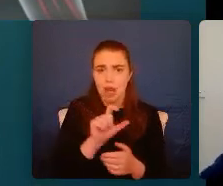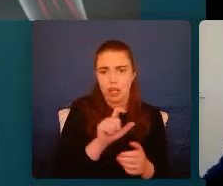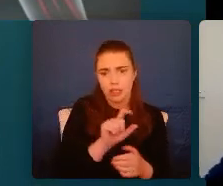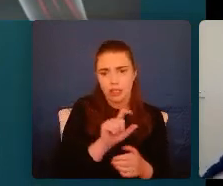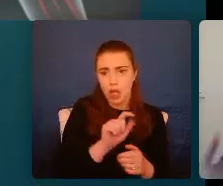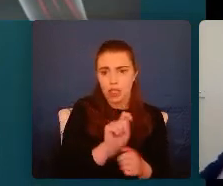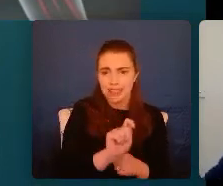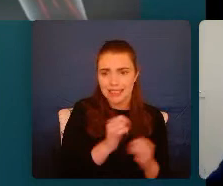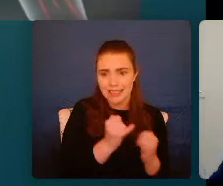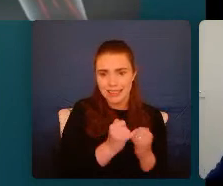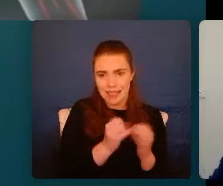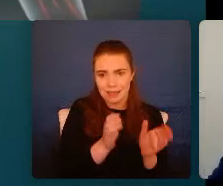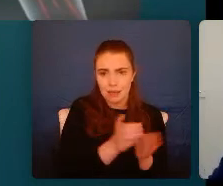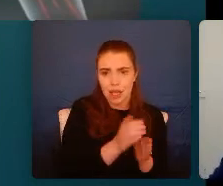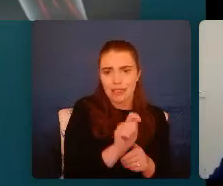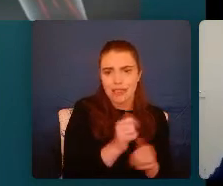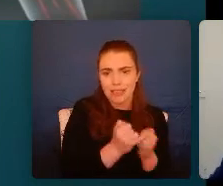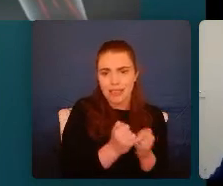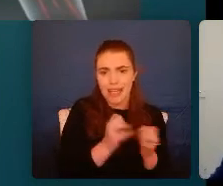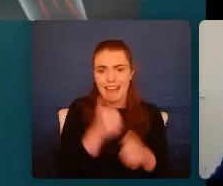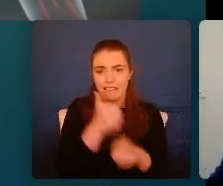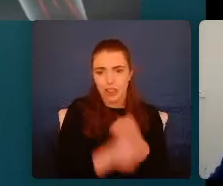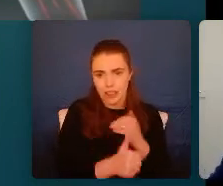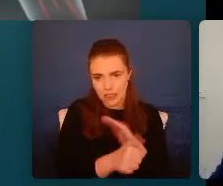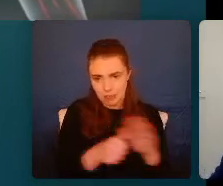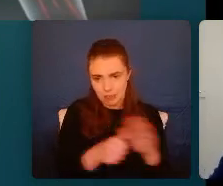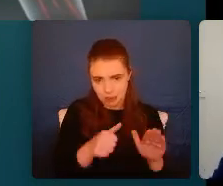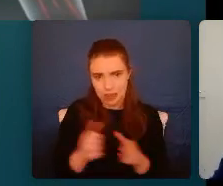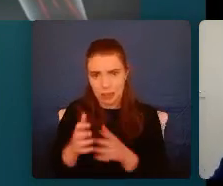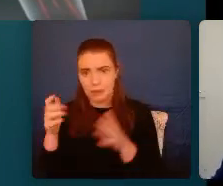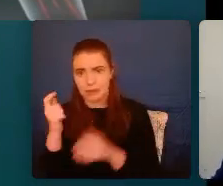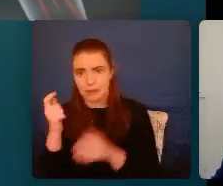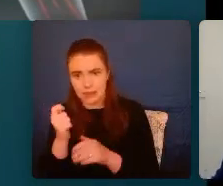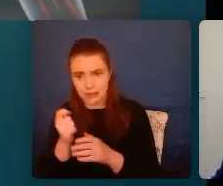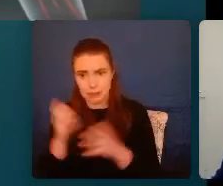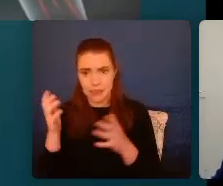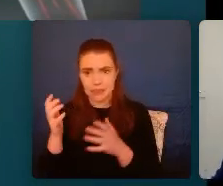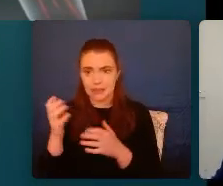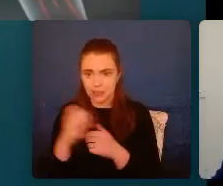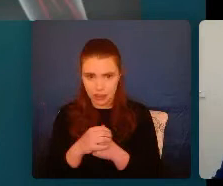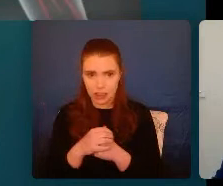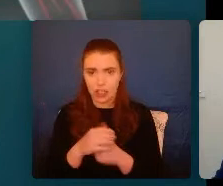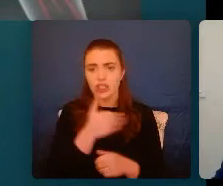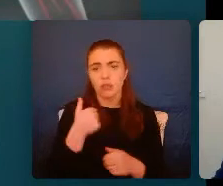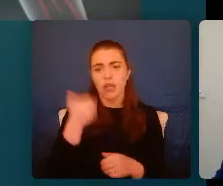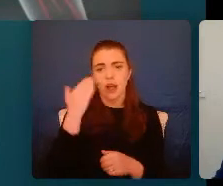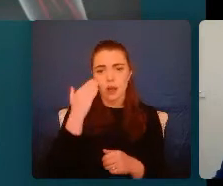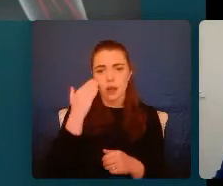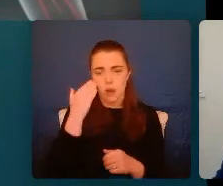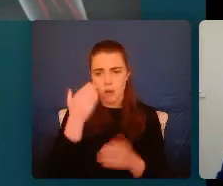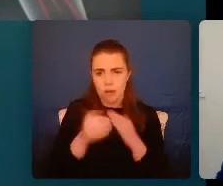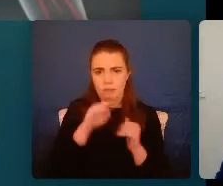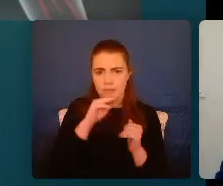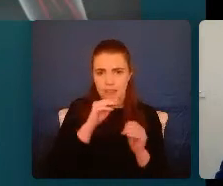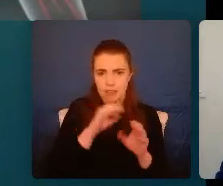perceive something as being valid and overwhelming when it's a large one. So all of us will know what it feels like to experience stress. It's